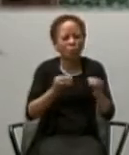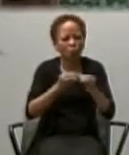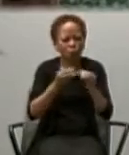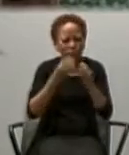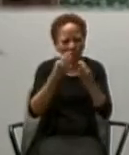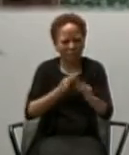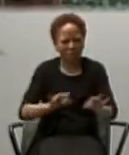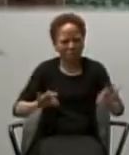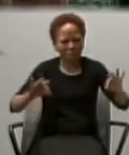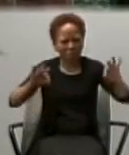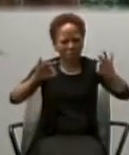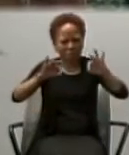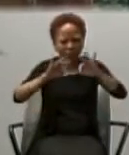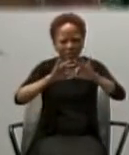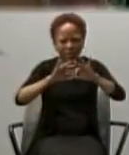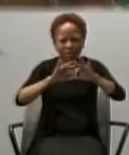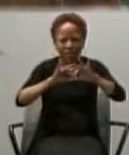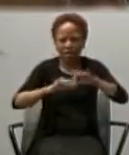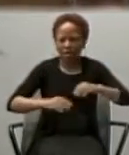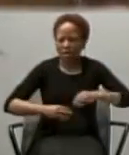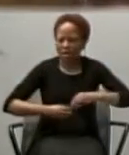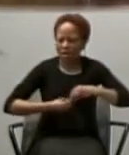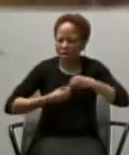the offer of God's love,